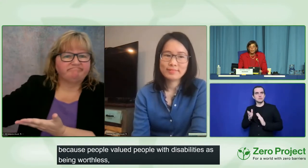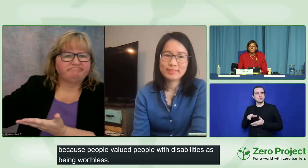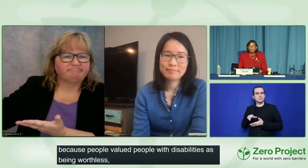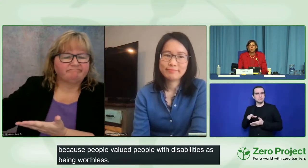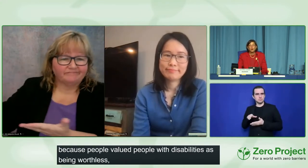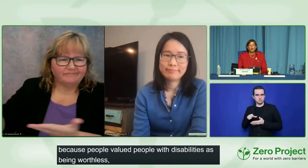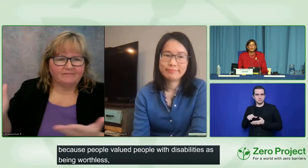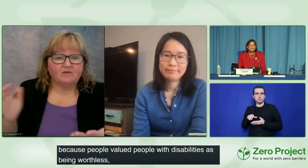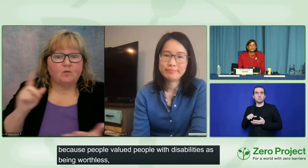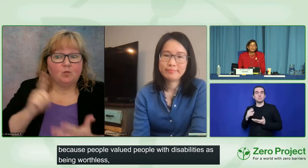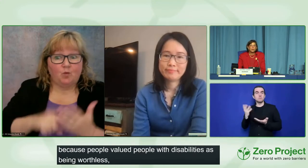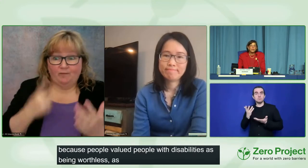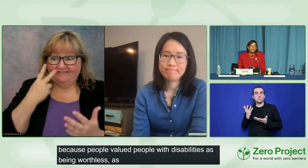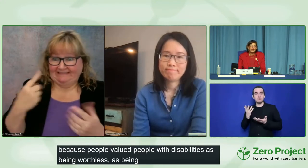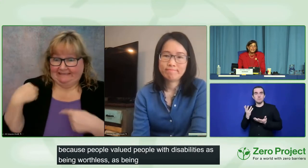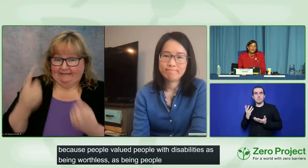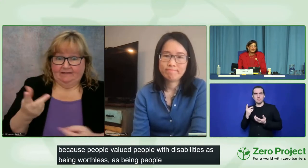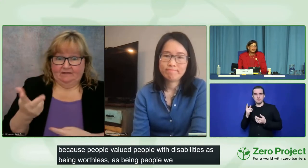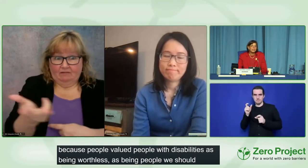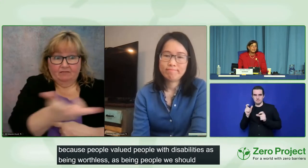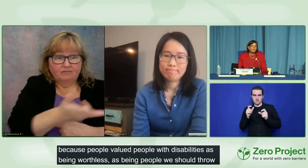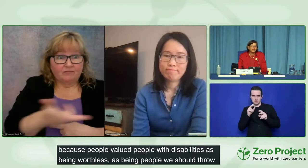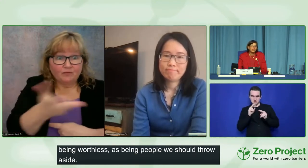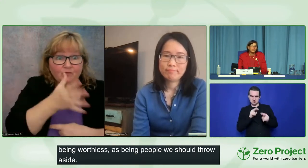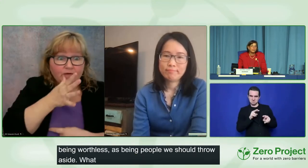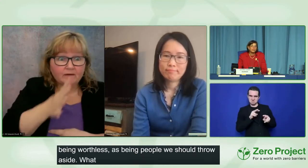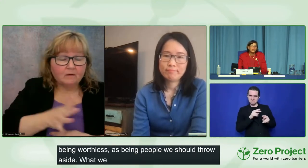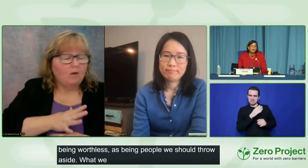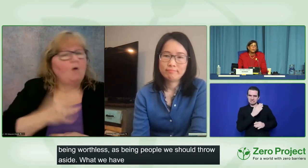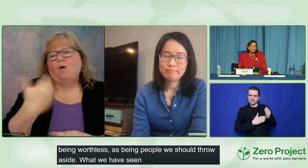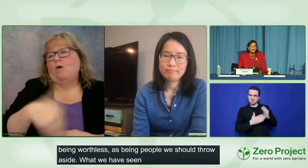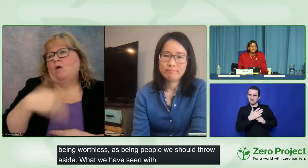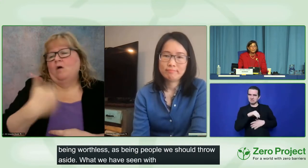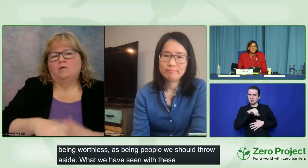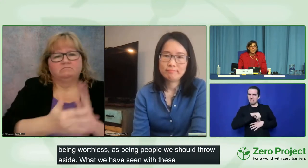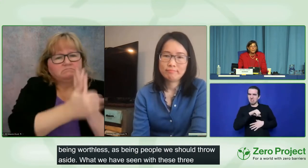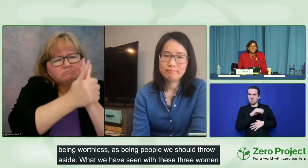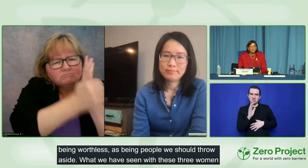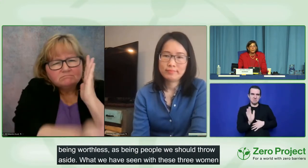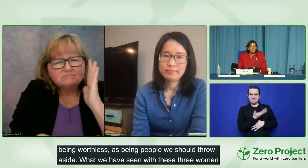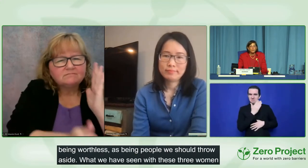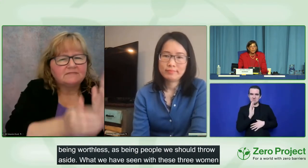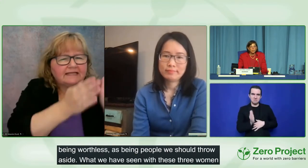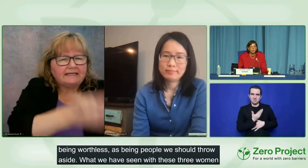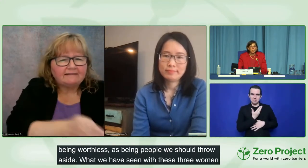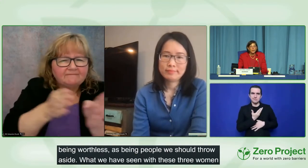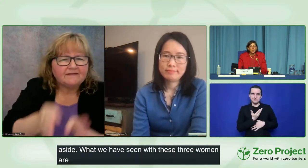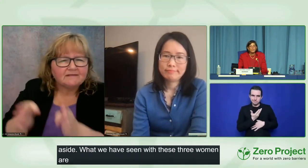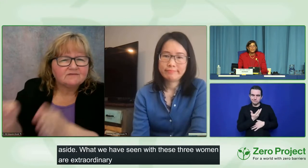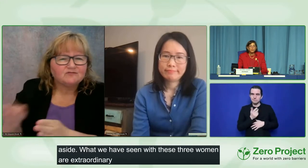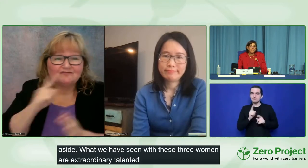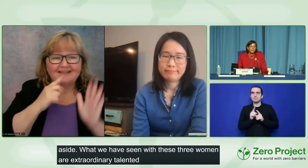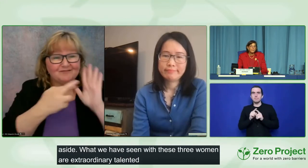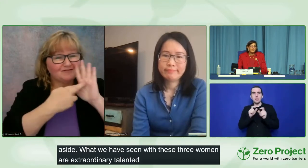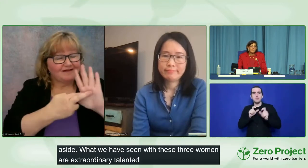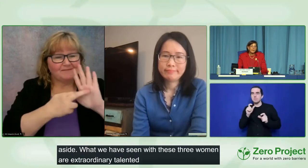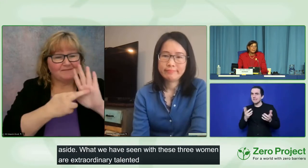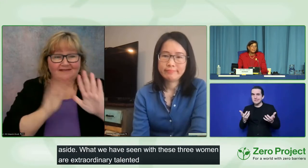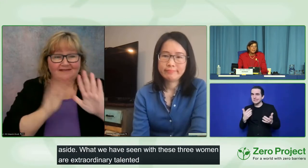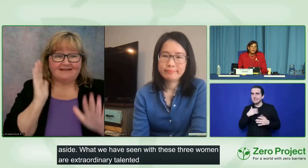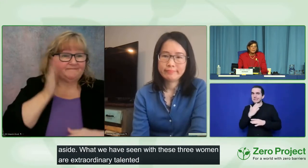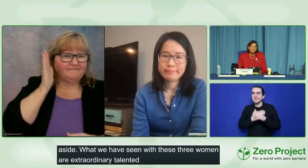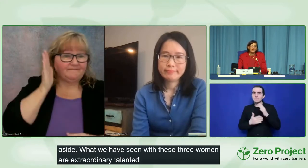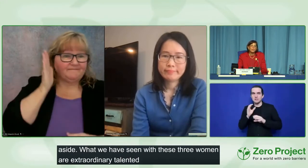three women are extraordinary talented individuals who represent the future of the 20